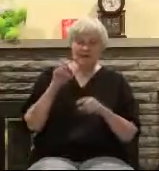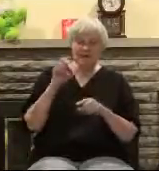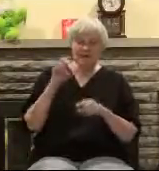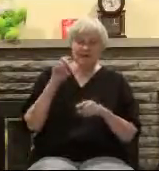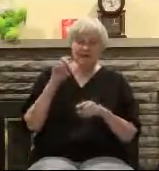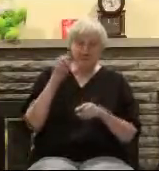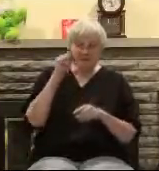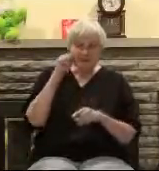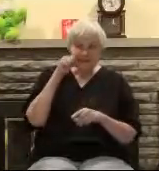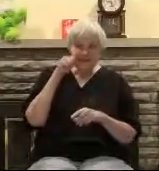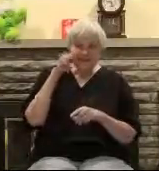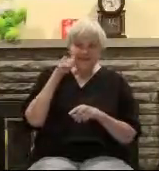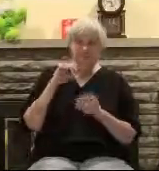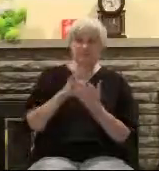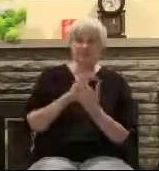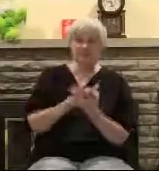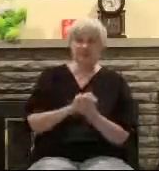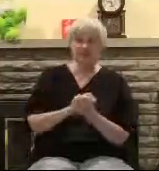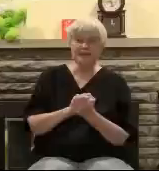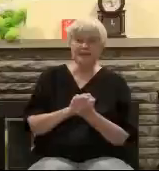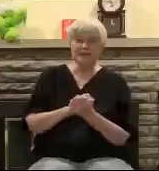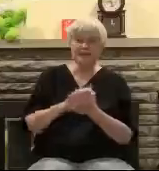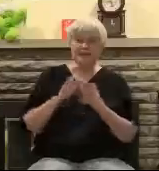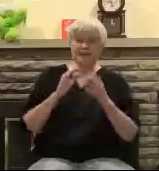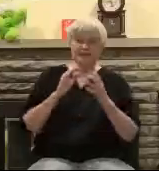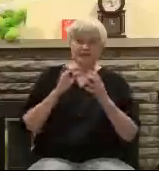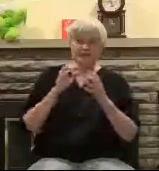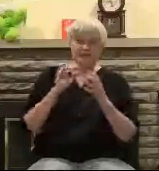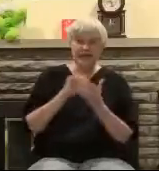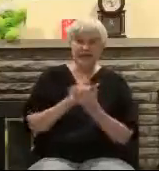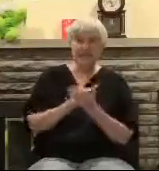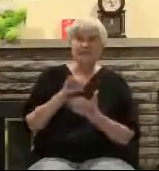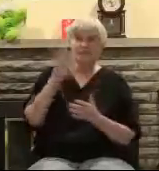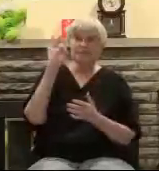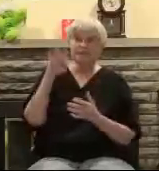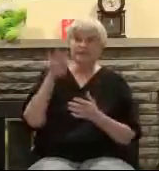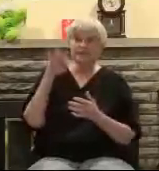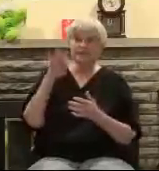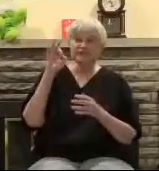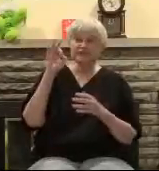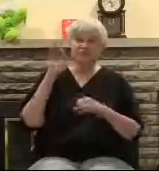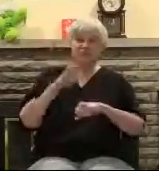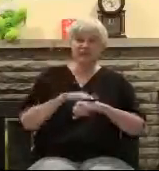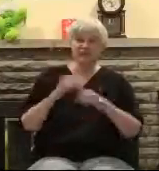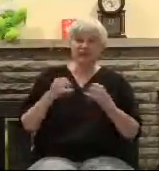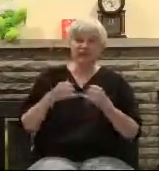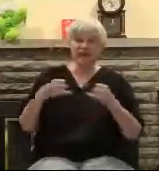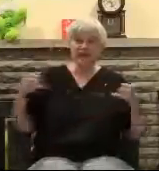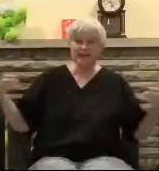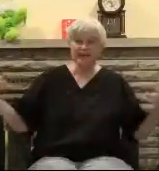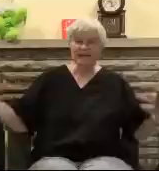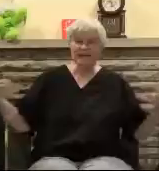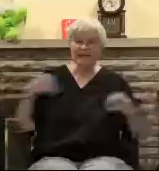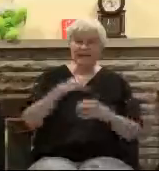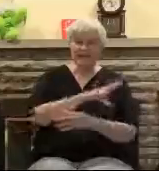and aired during that two-week period in which liberal and apostate churches were promoting same-sex